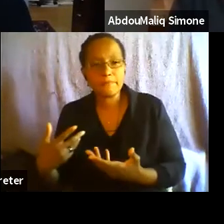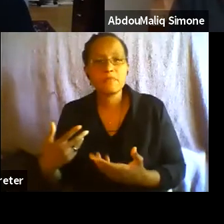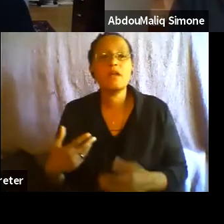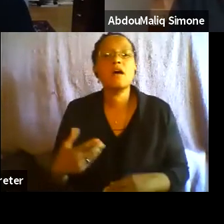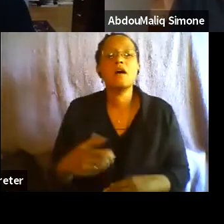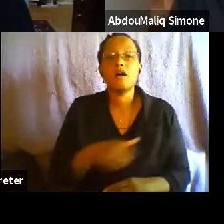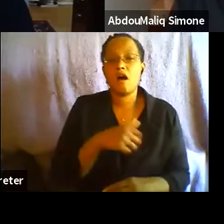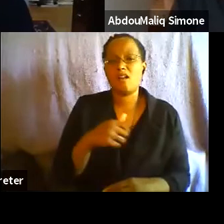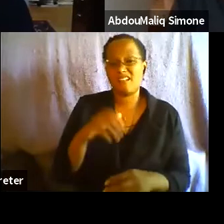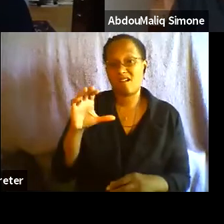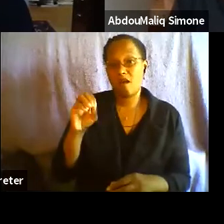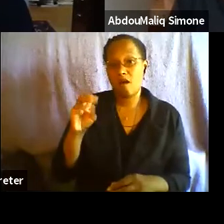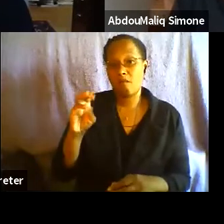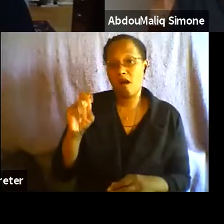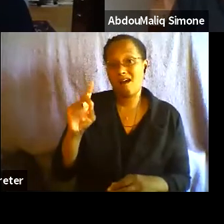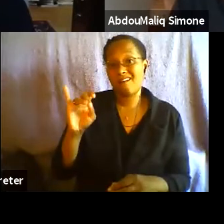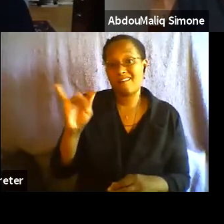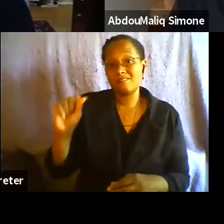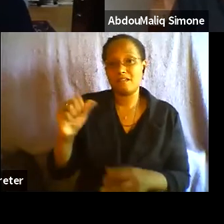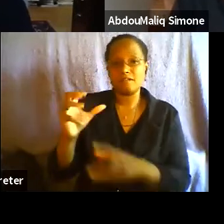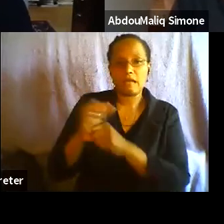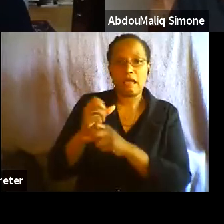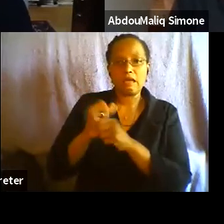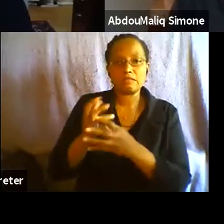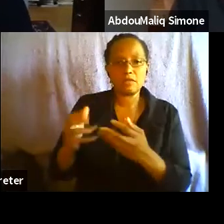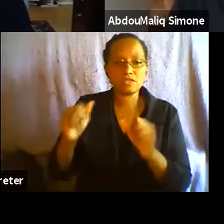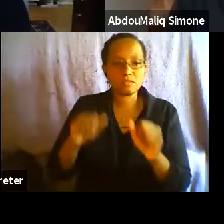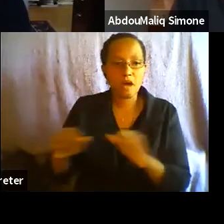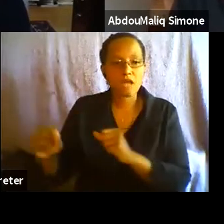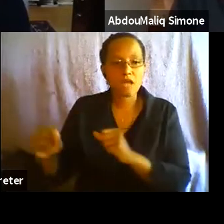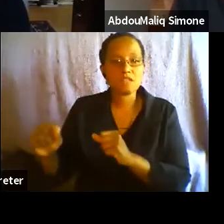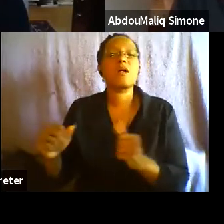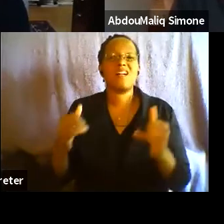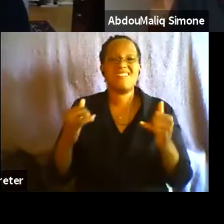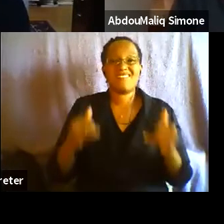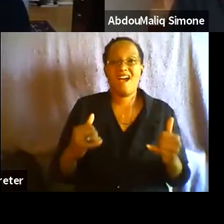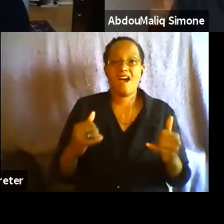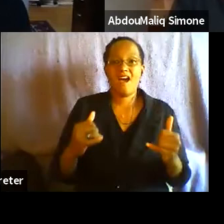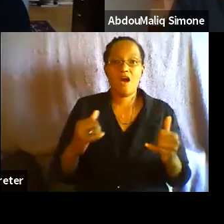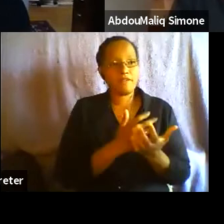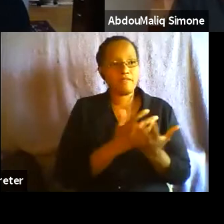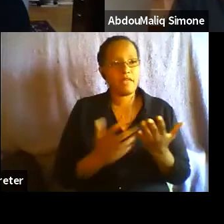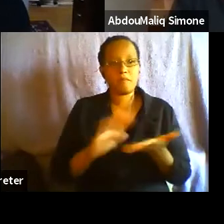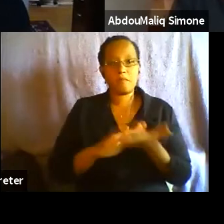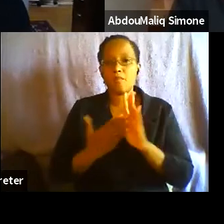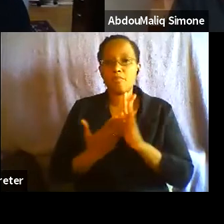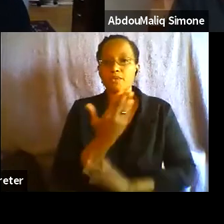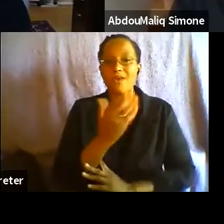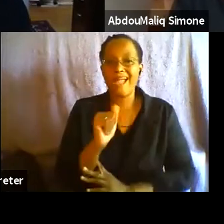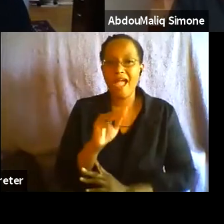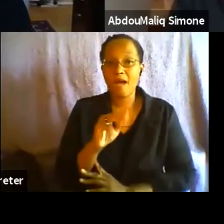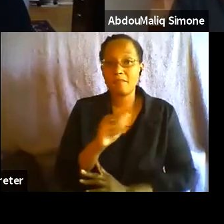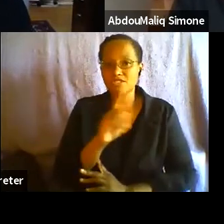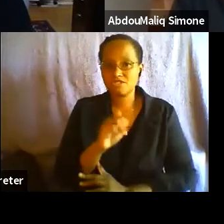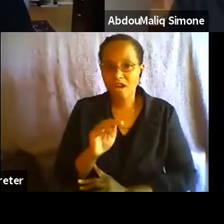of getting commodities as quickly as possible, you know, the Amazonization of our everyday life is that people can't move. And